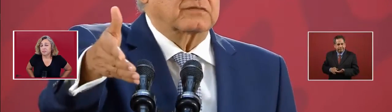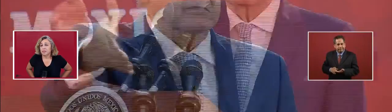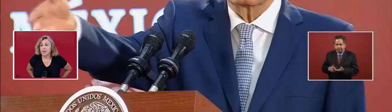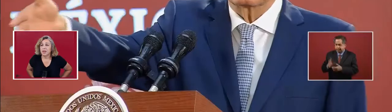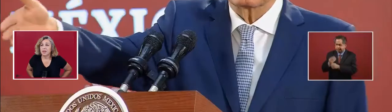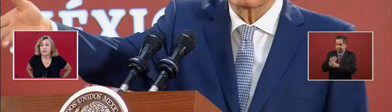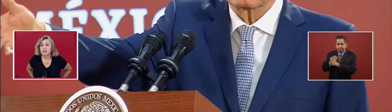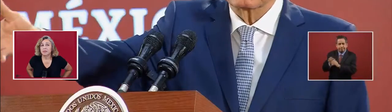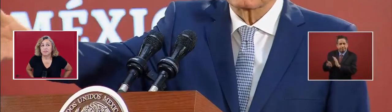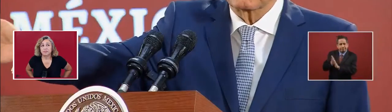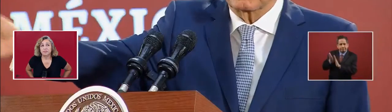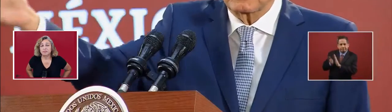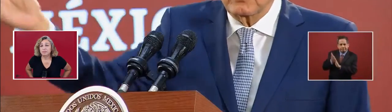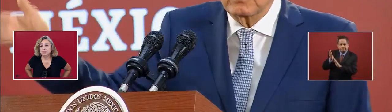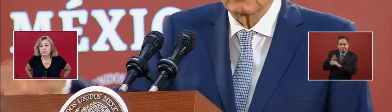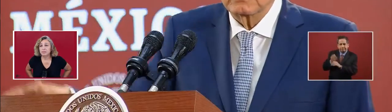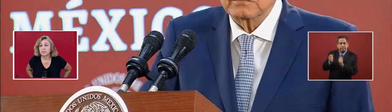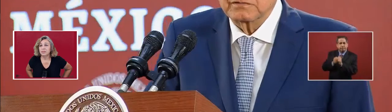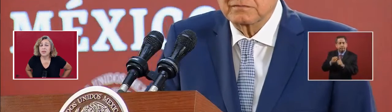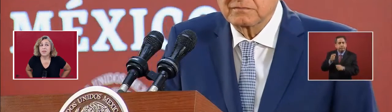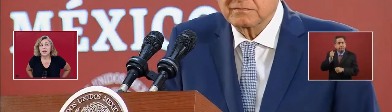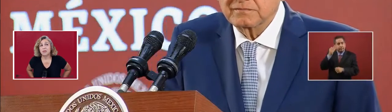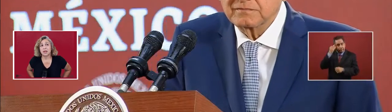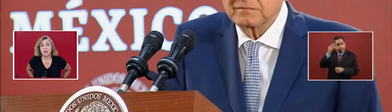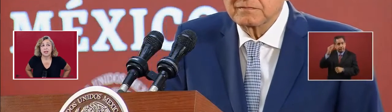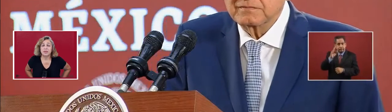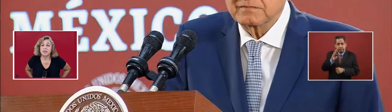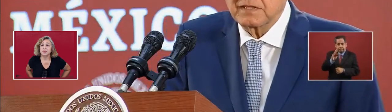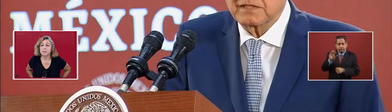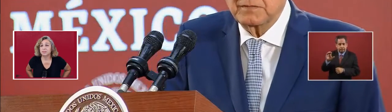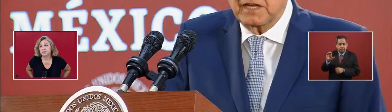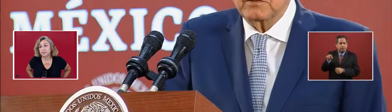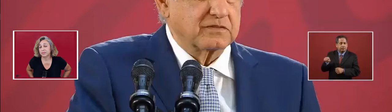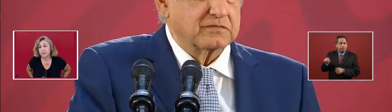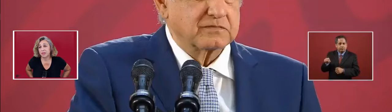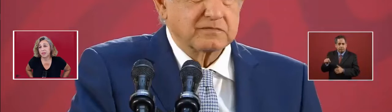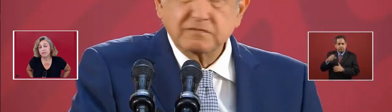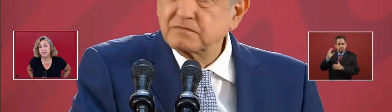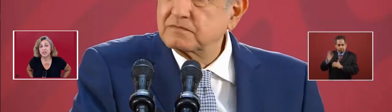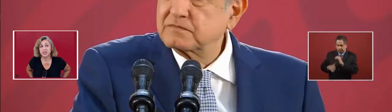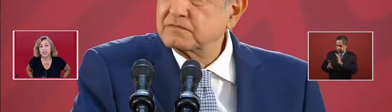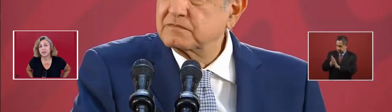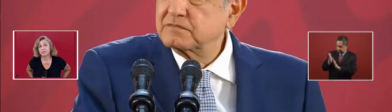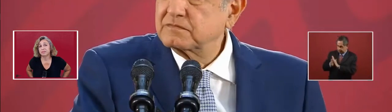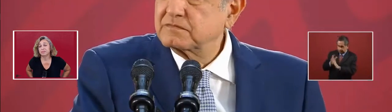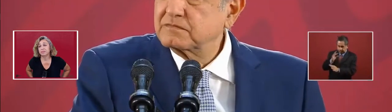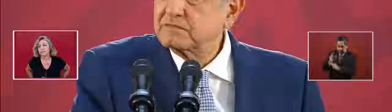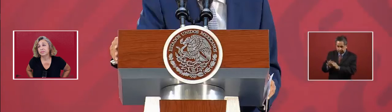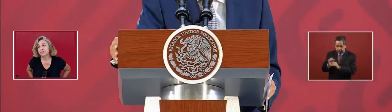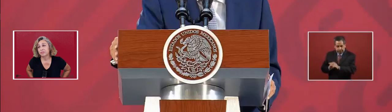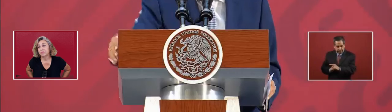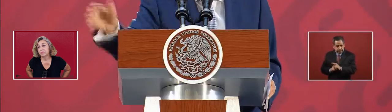made it with Calderon. They finished it.